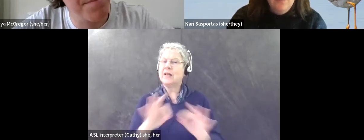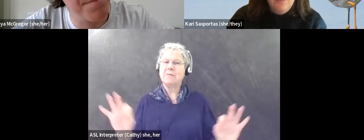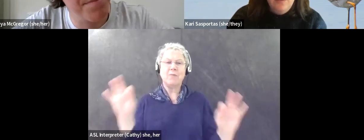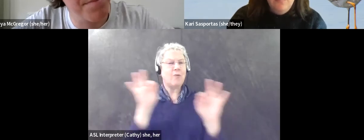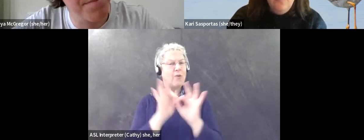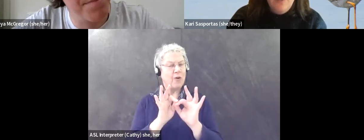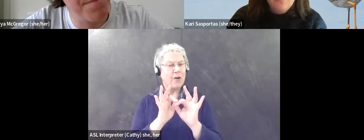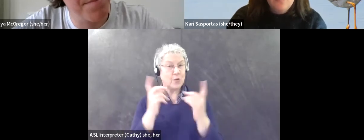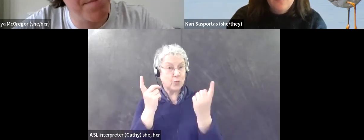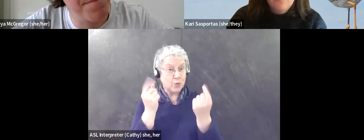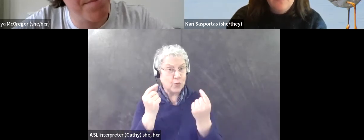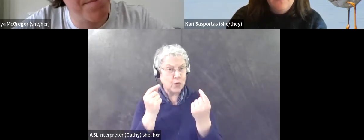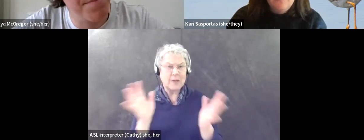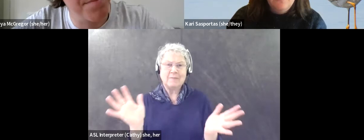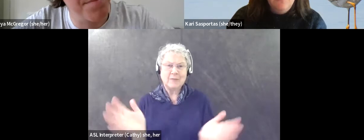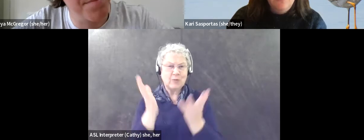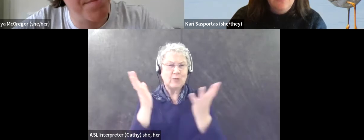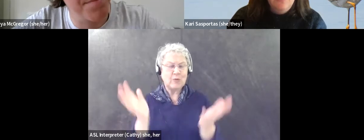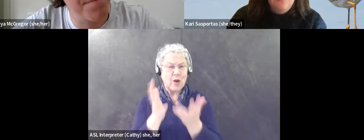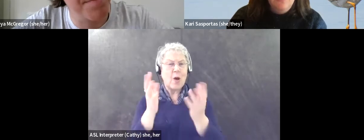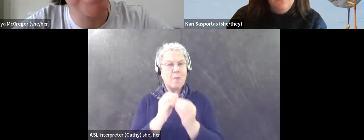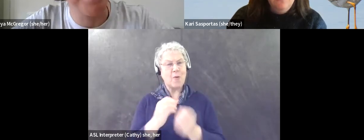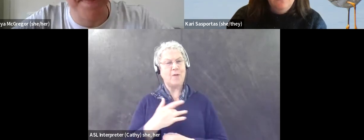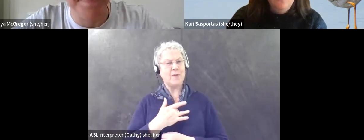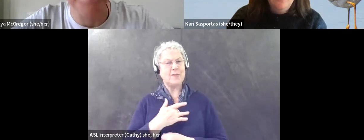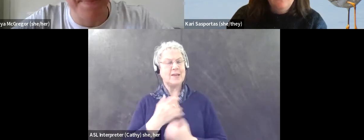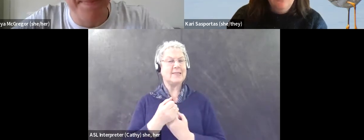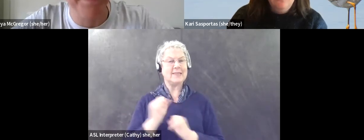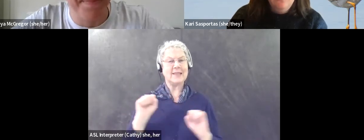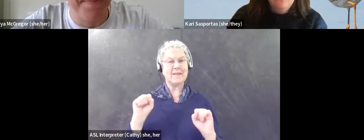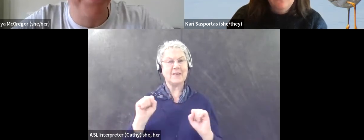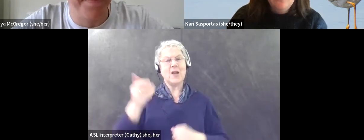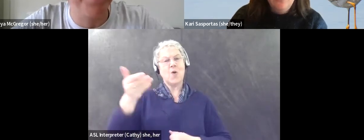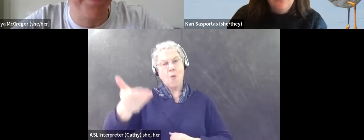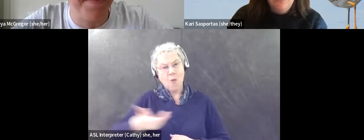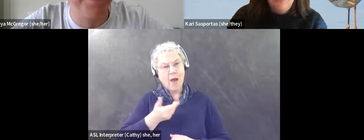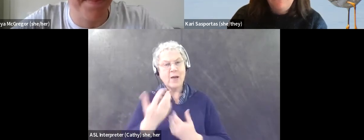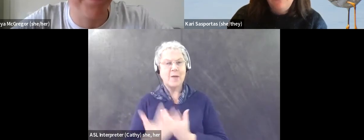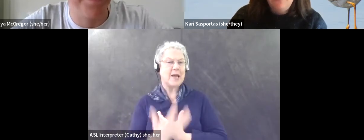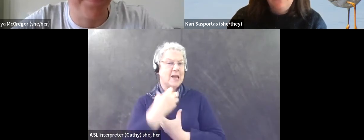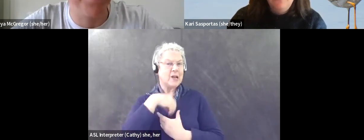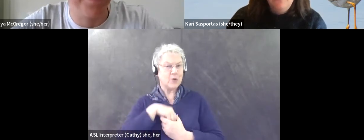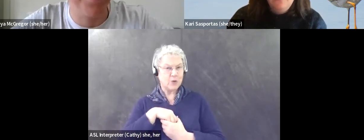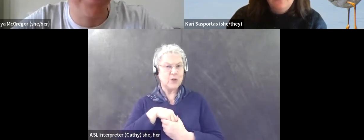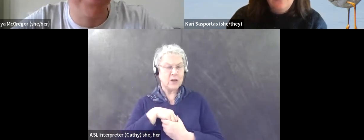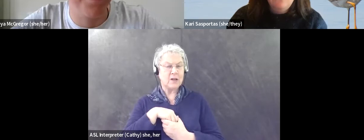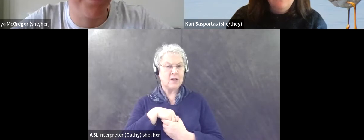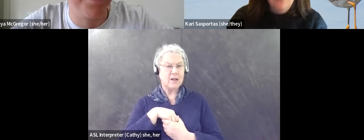um, foster more of a sense of safety and welcoming and inclusion and have that